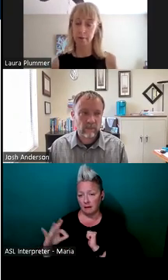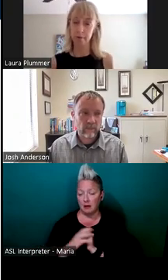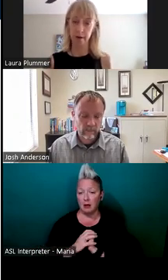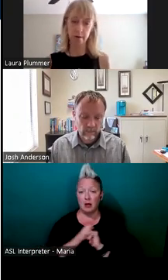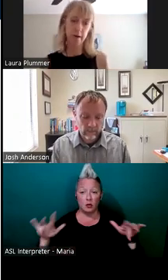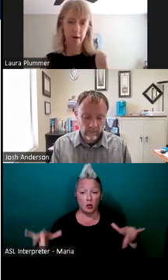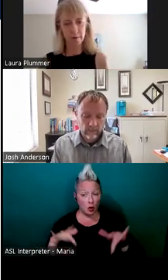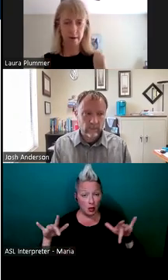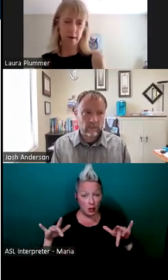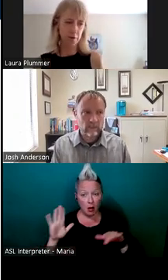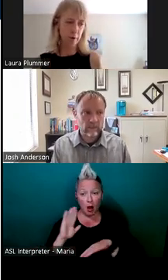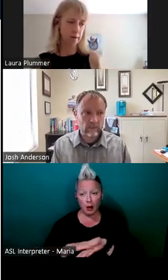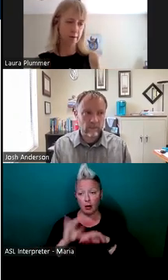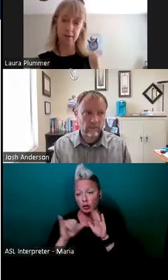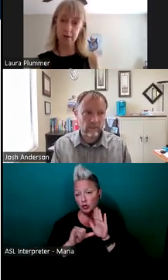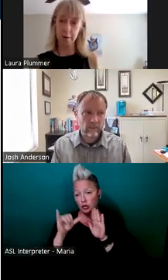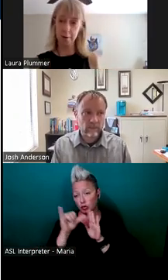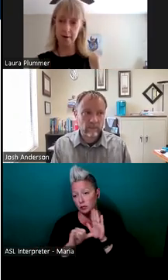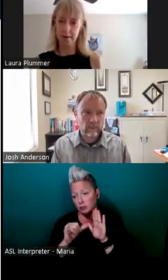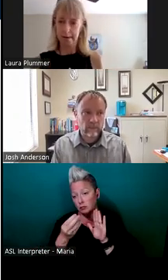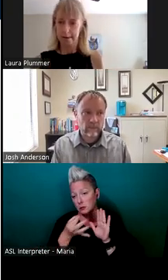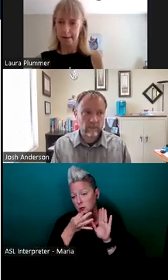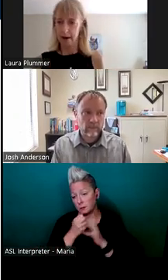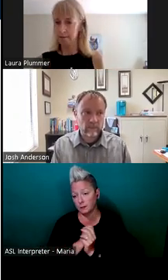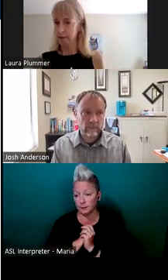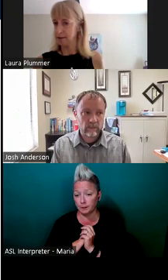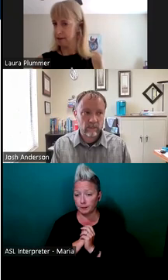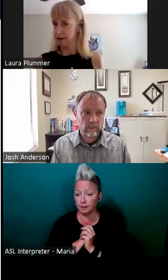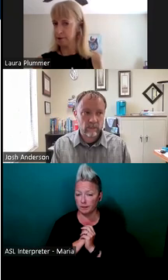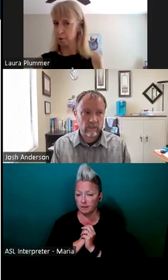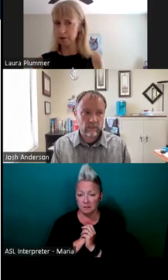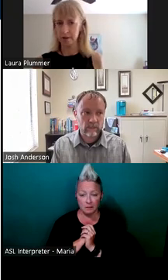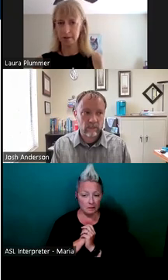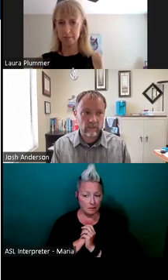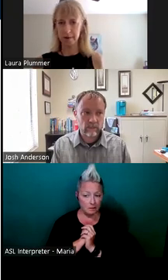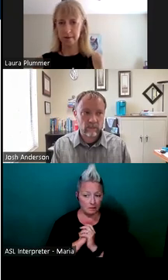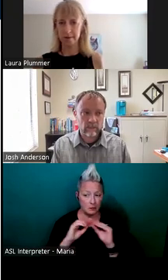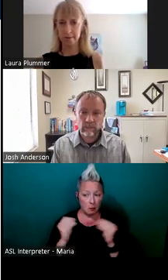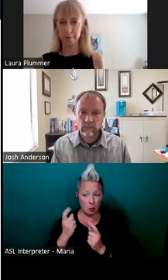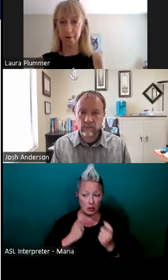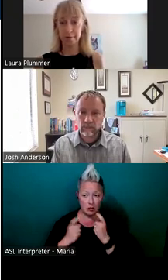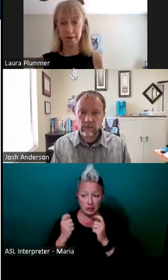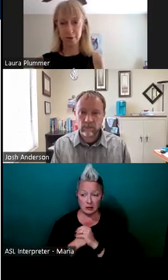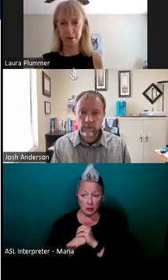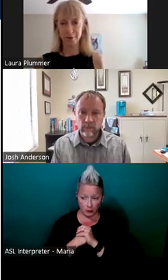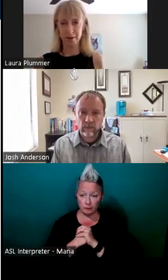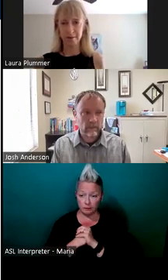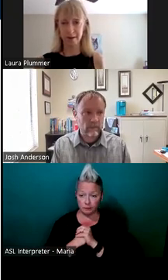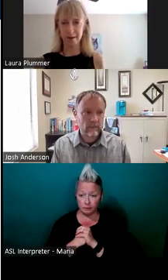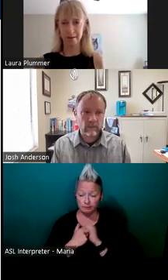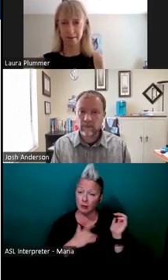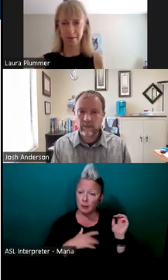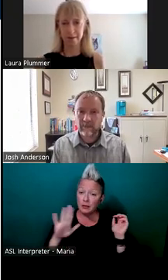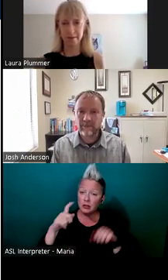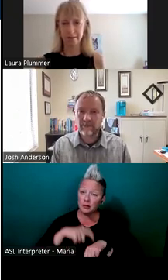archived on the YouTube channel within a few weeks. So I'm not seeing any other questions, but, uh, we really, really appreciate your